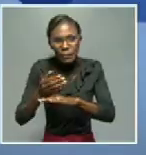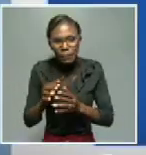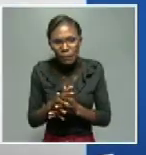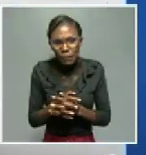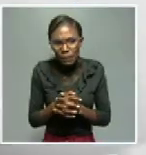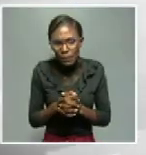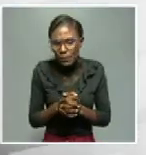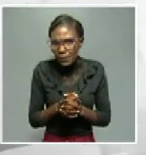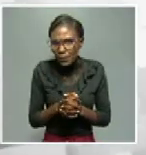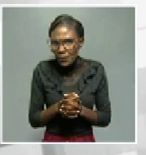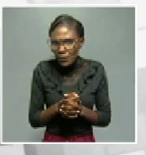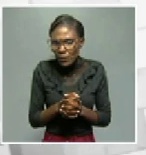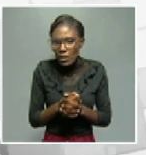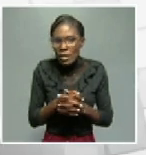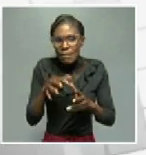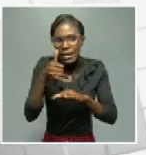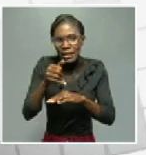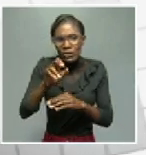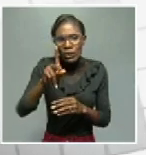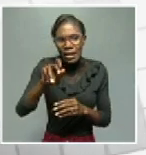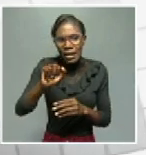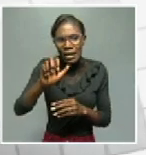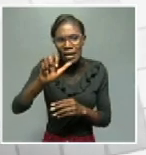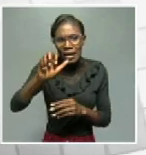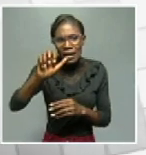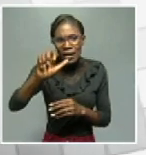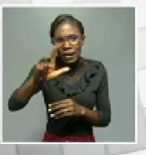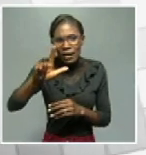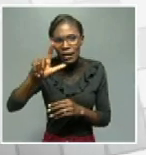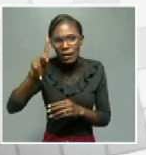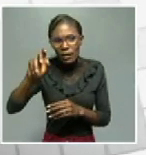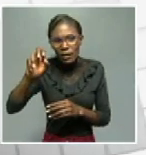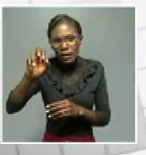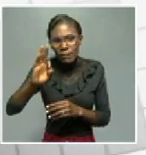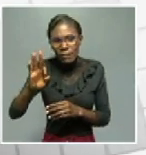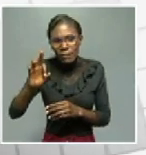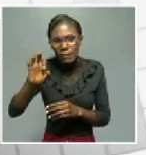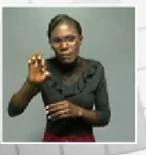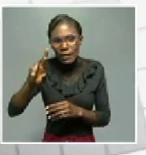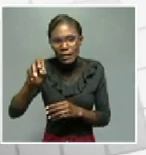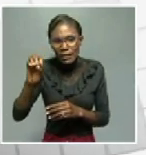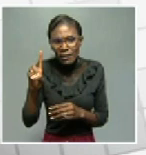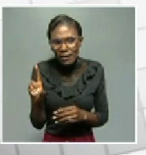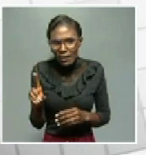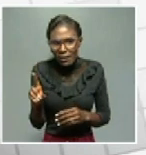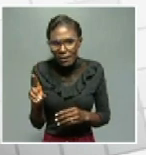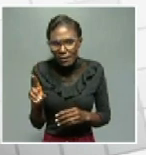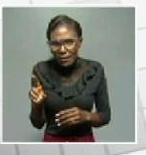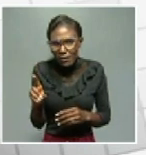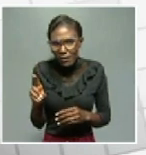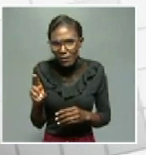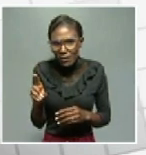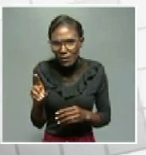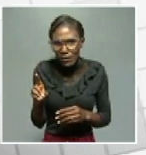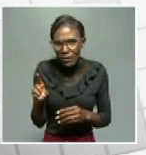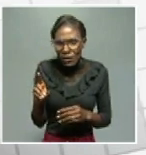at Calcfeld, we had an issue with the sewage pond where a child drowned in the sewage pond, but through coordination and